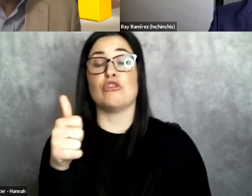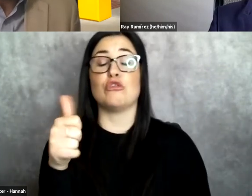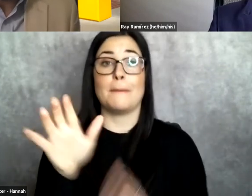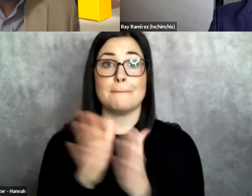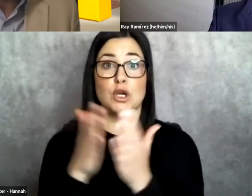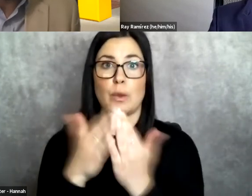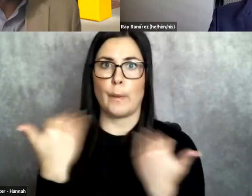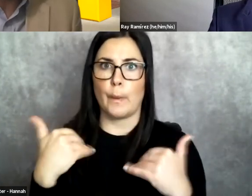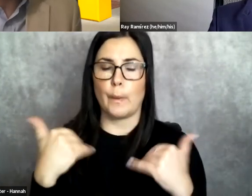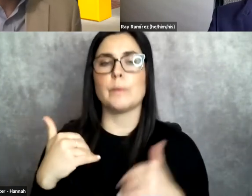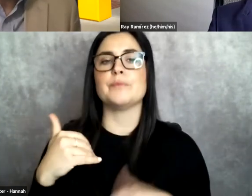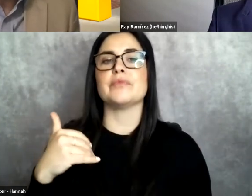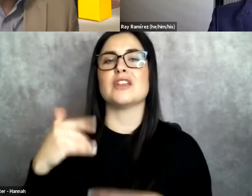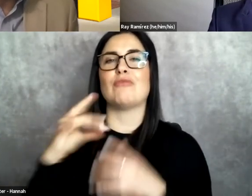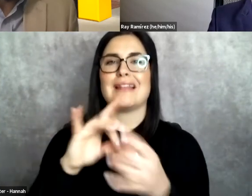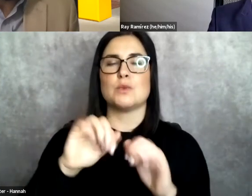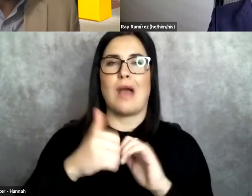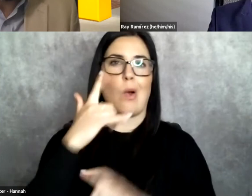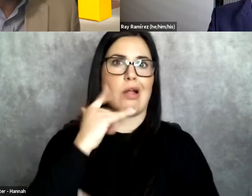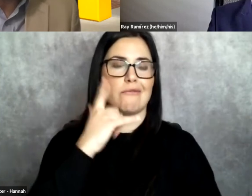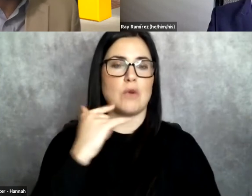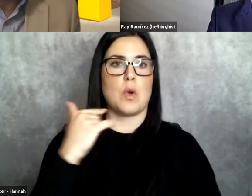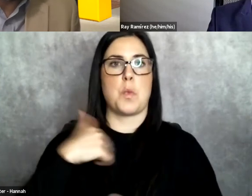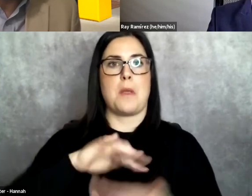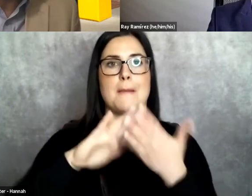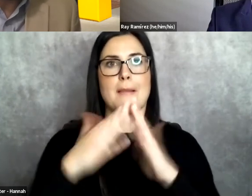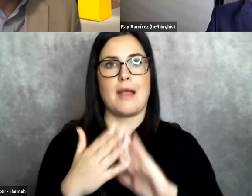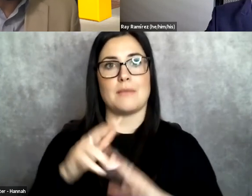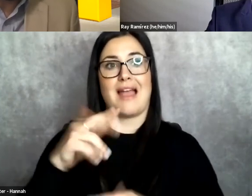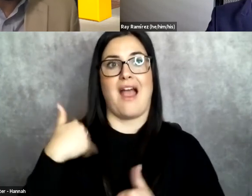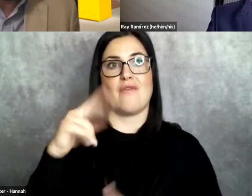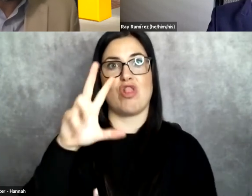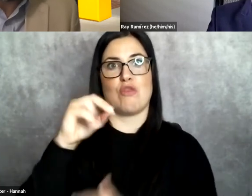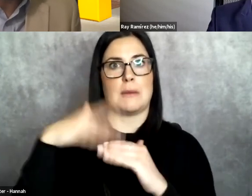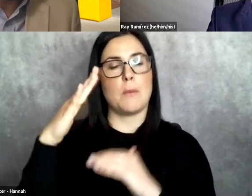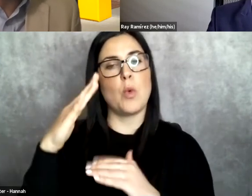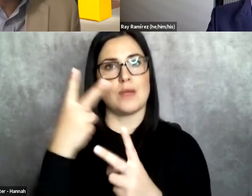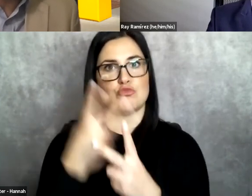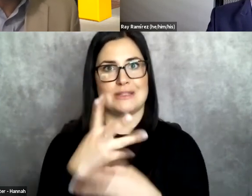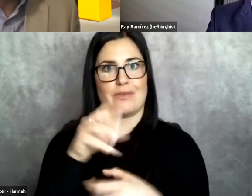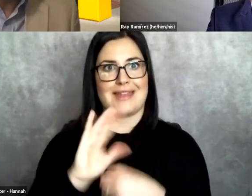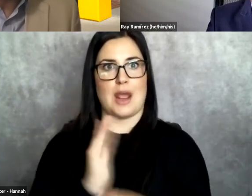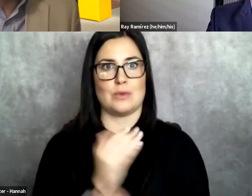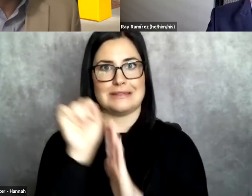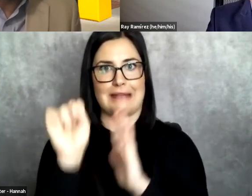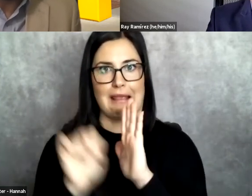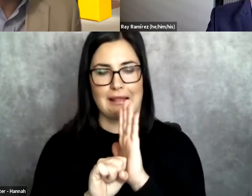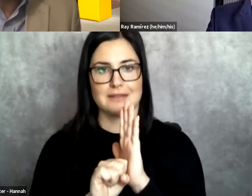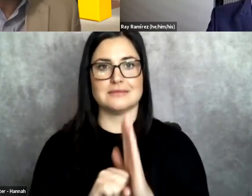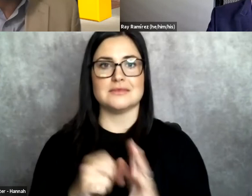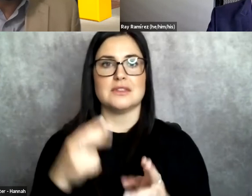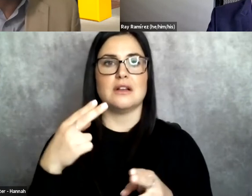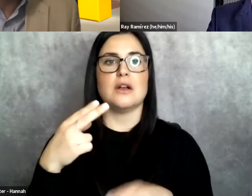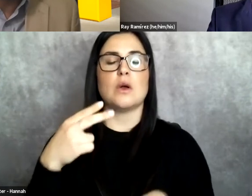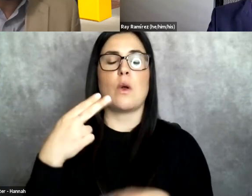on how California ended up having 30-something prisons in their state, right? It's the Golden Gulag